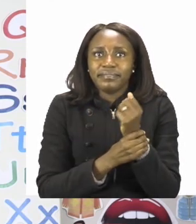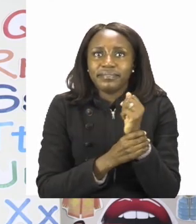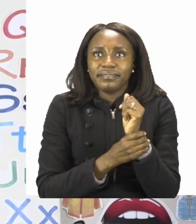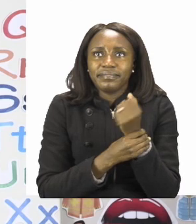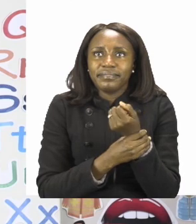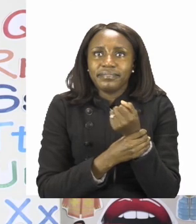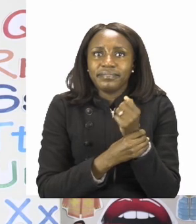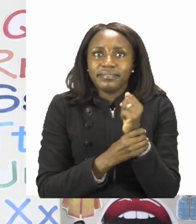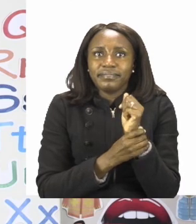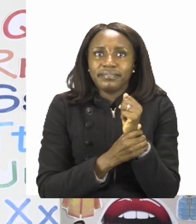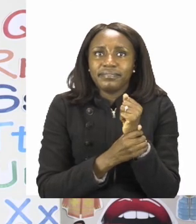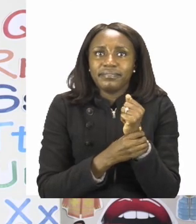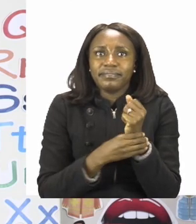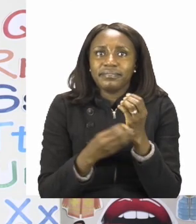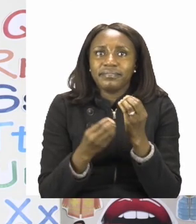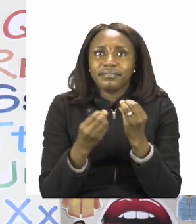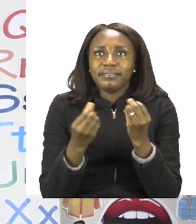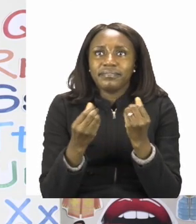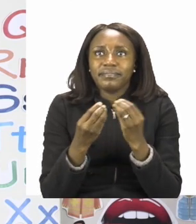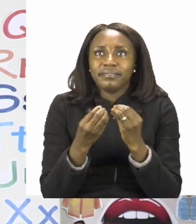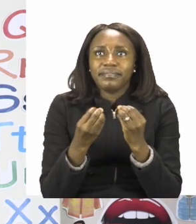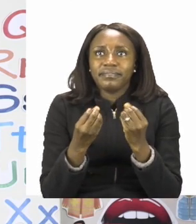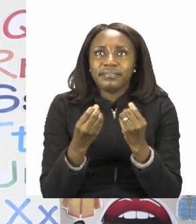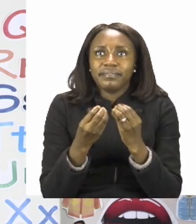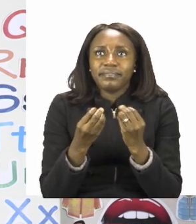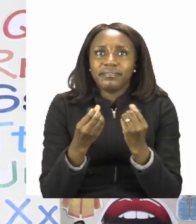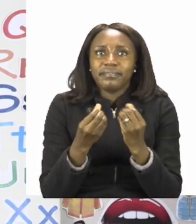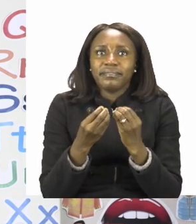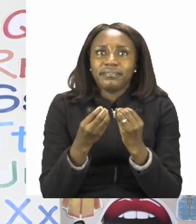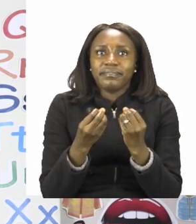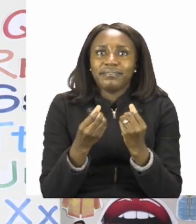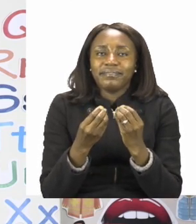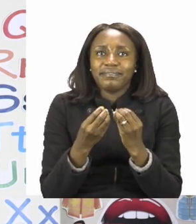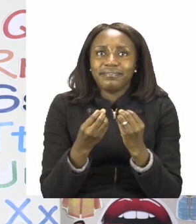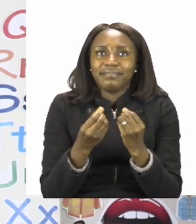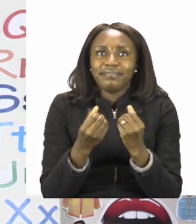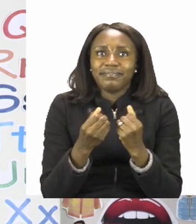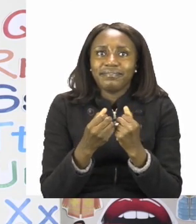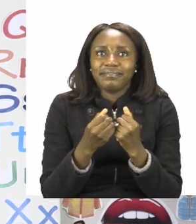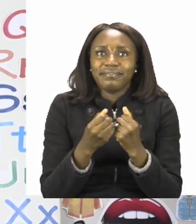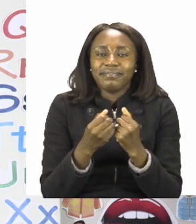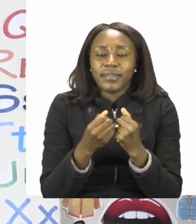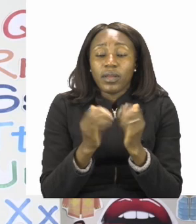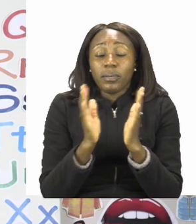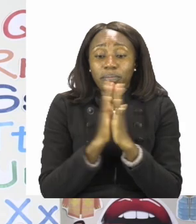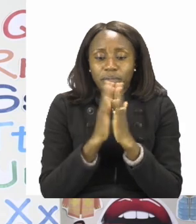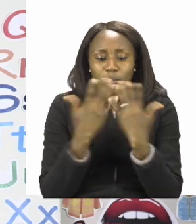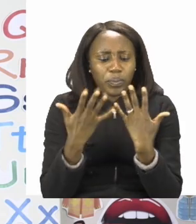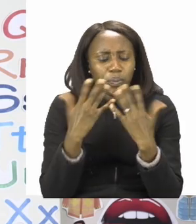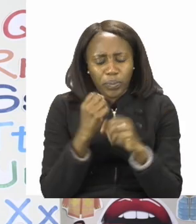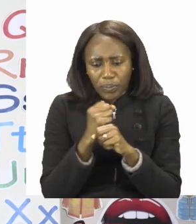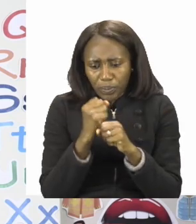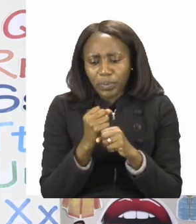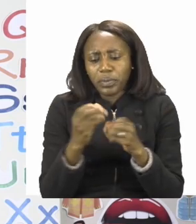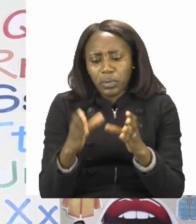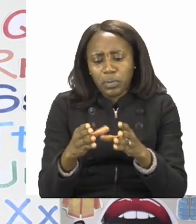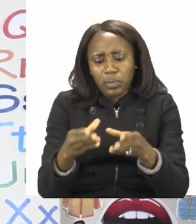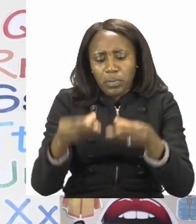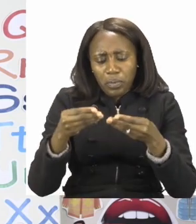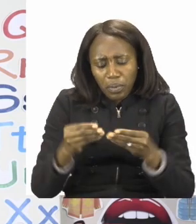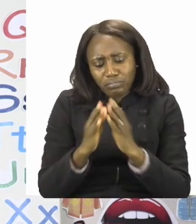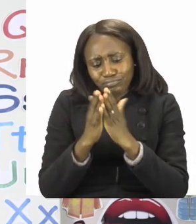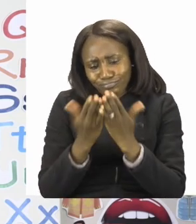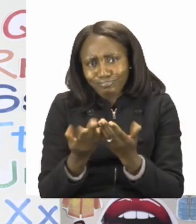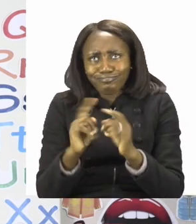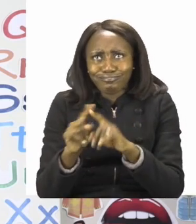and then our fingertips too. Make sure that your hands are dry before you touch